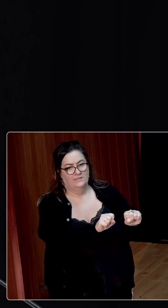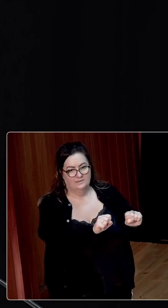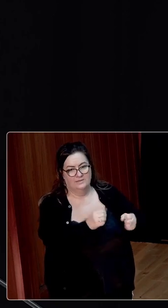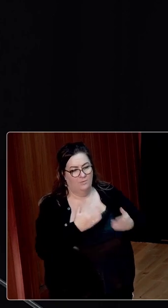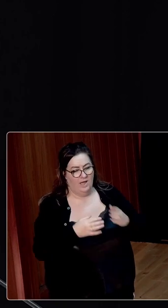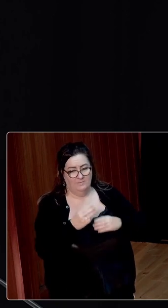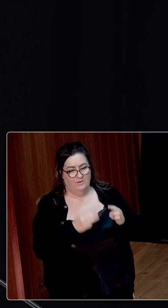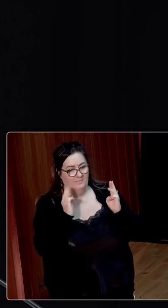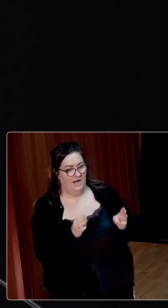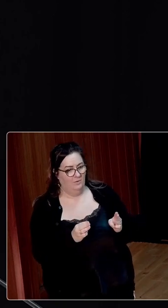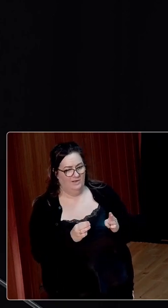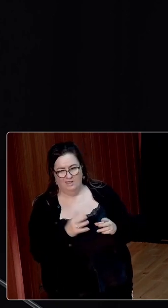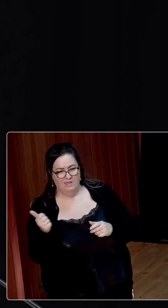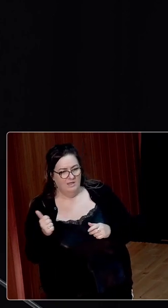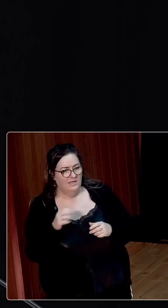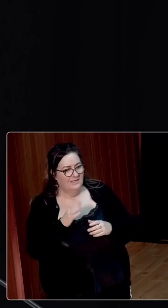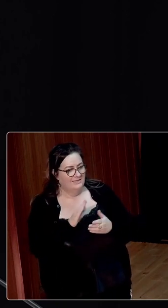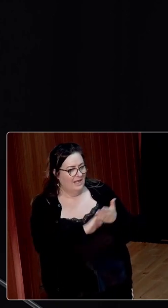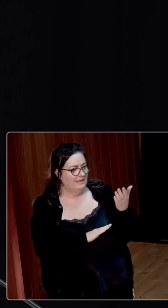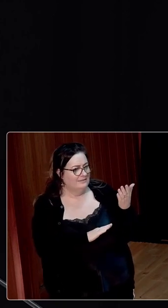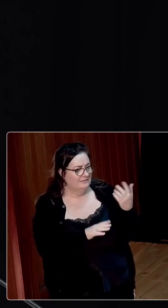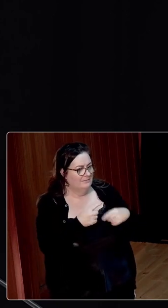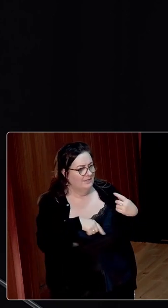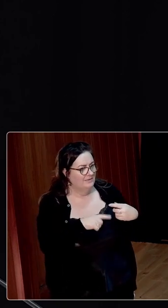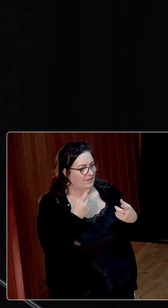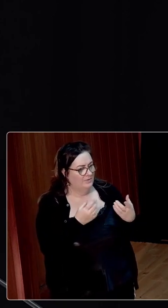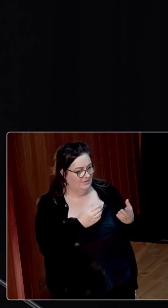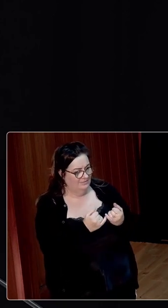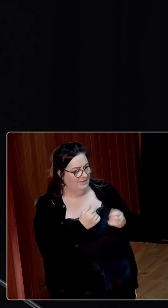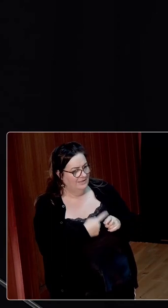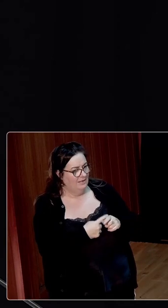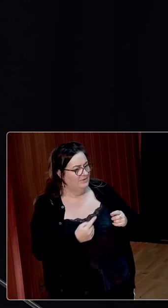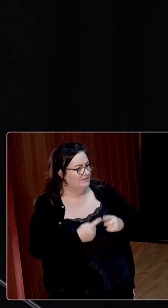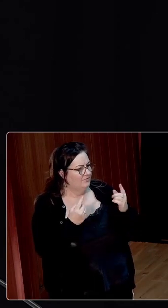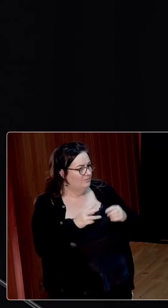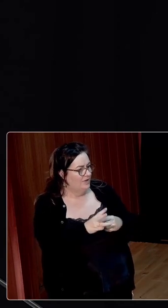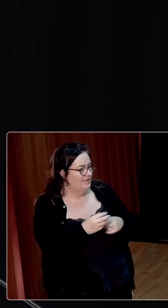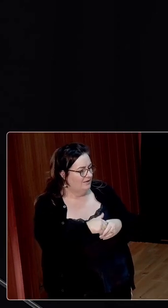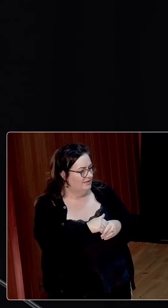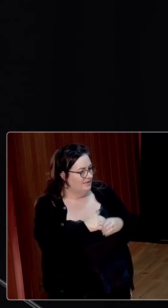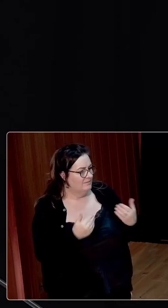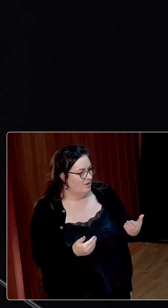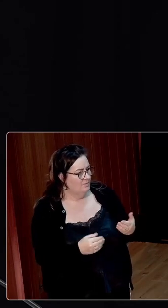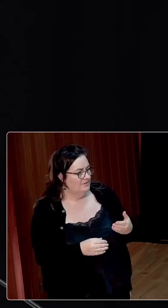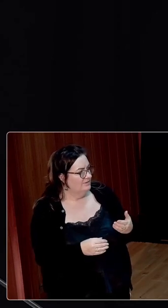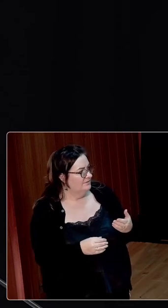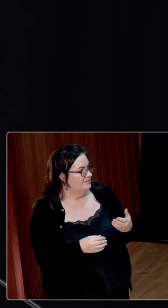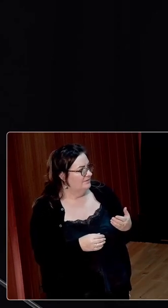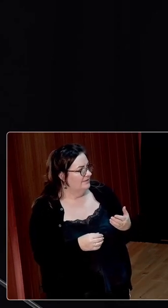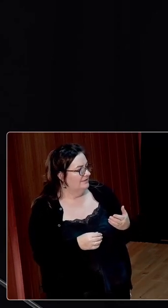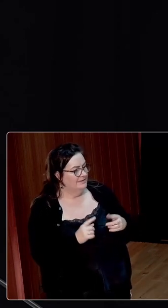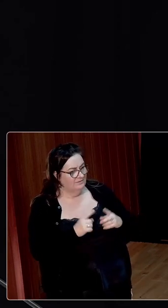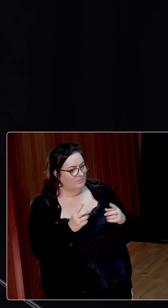when a power gets outgunned. It's the kind of lesson that may be playing out again in a different context, currently being